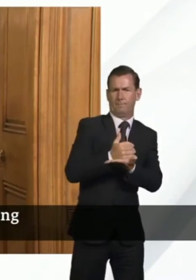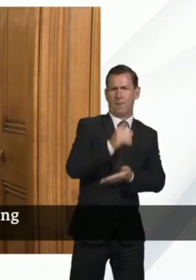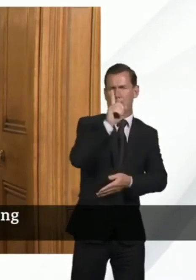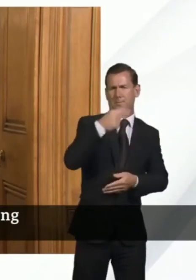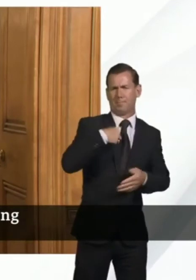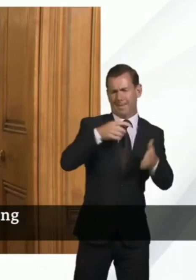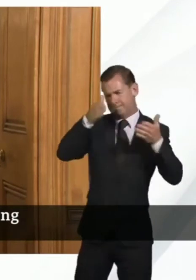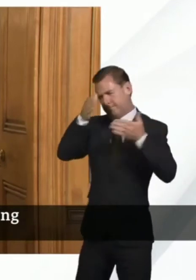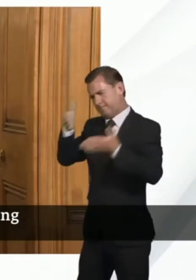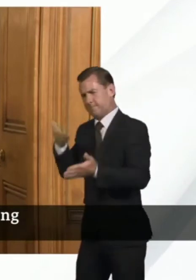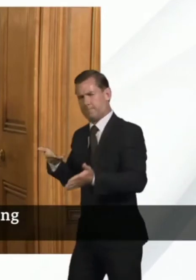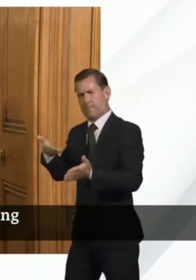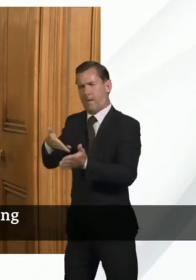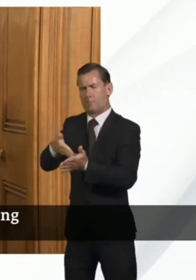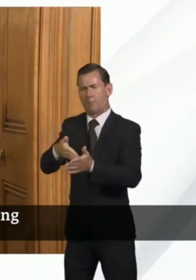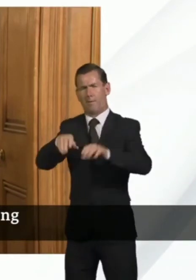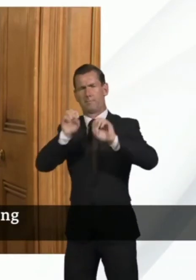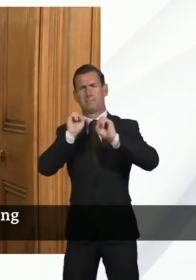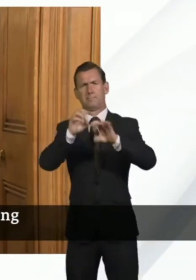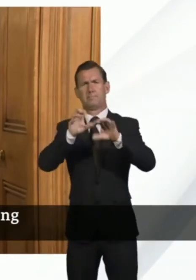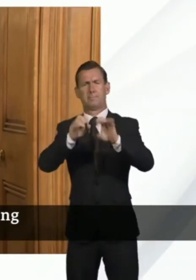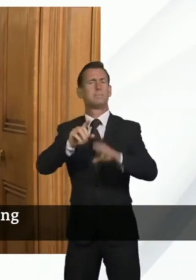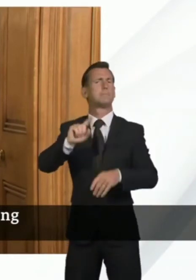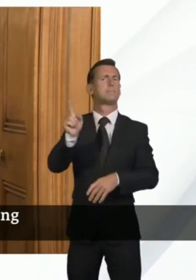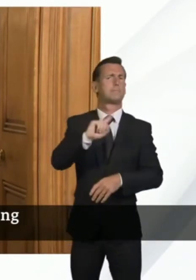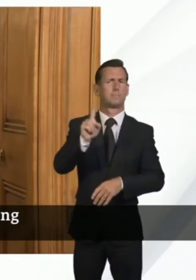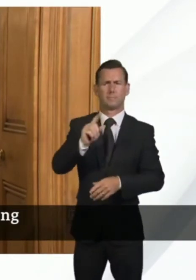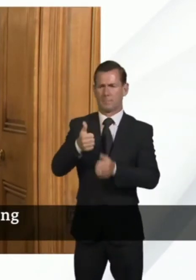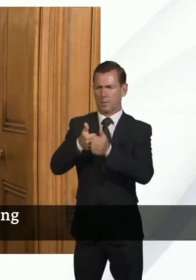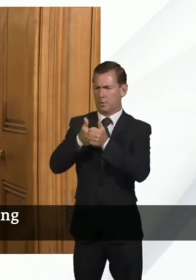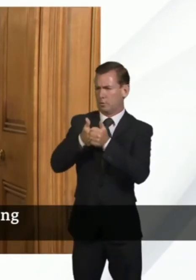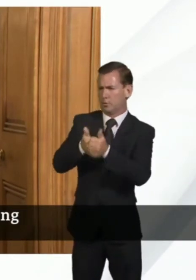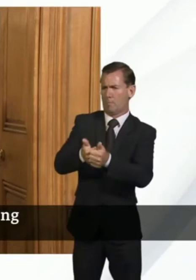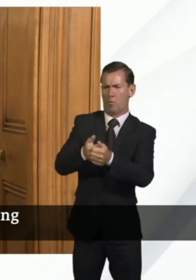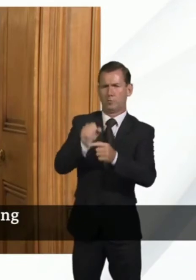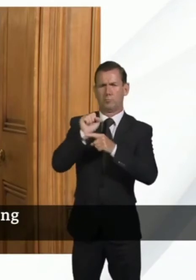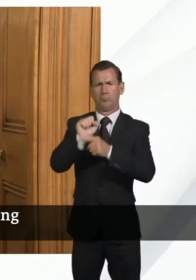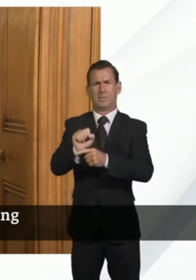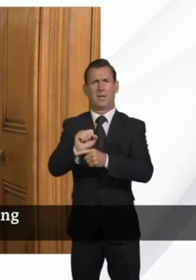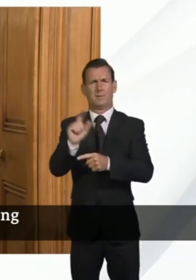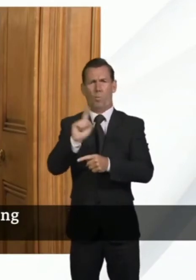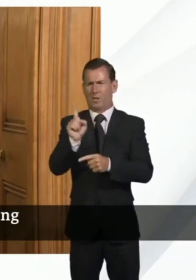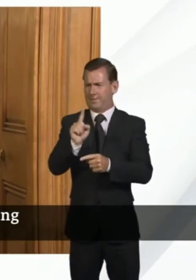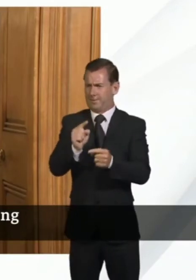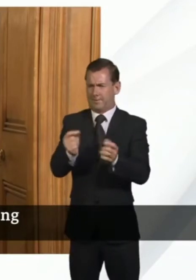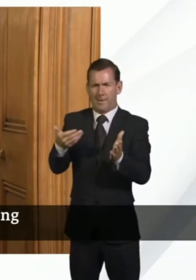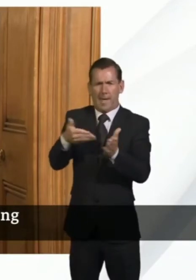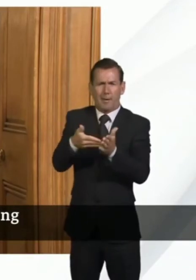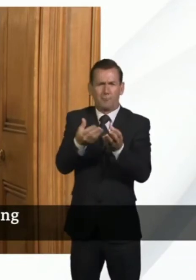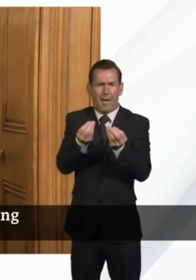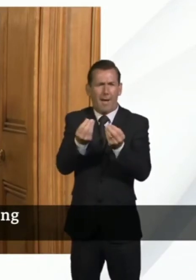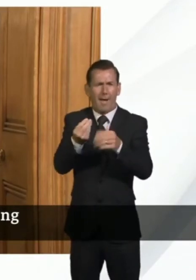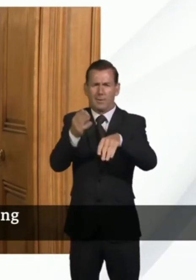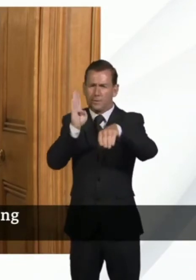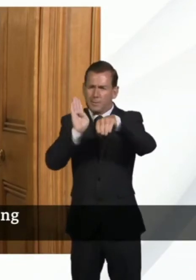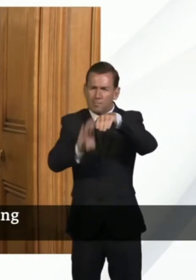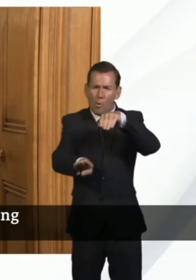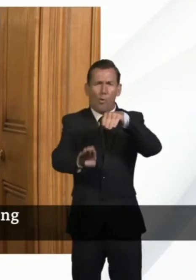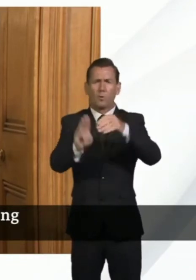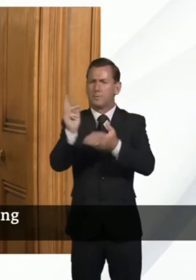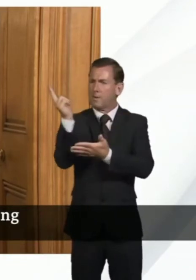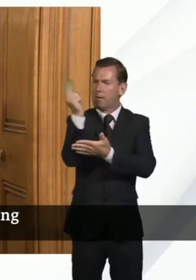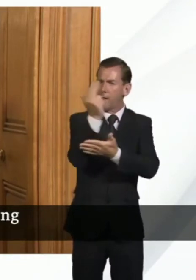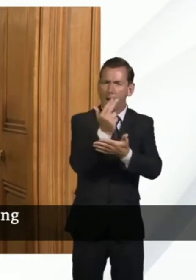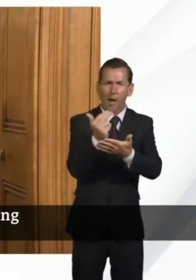taking place behind the scenes to support and protect the things that give our lives added meaning, such as sport, art,